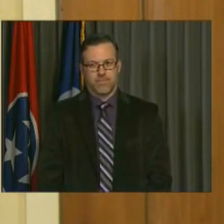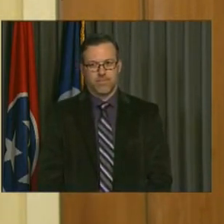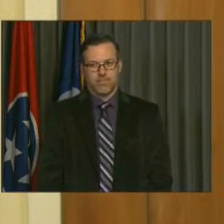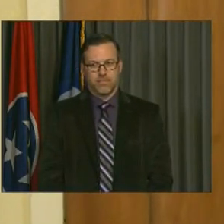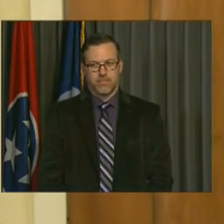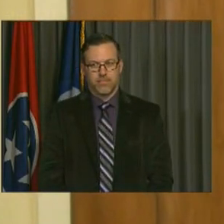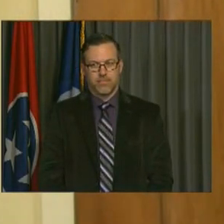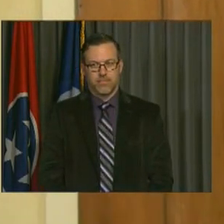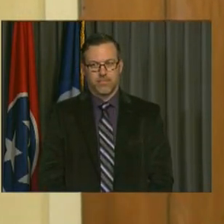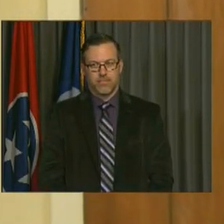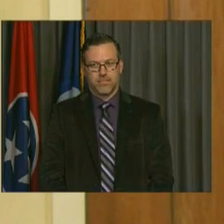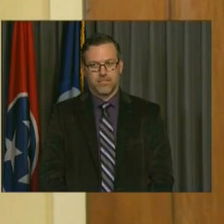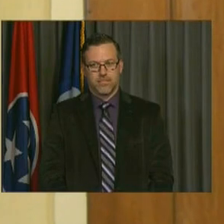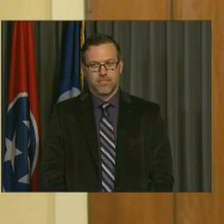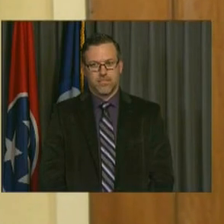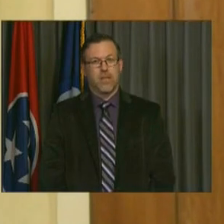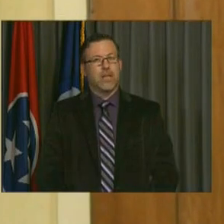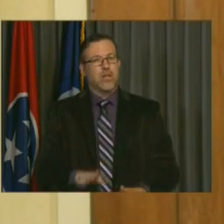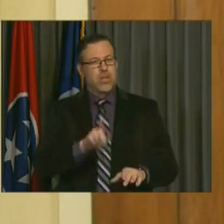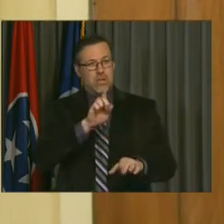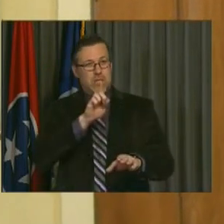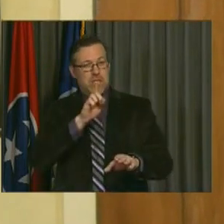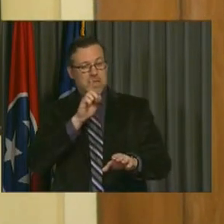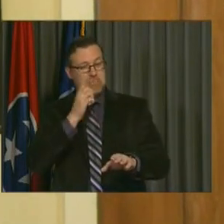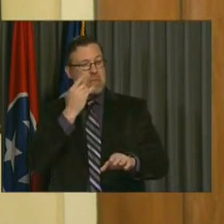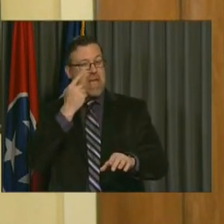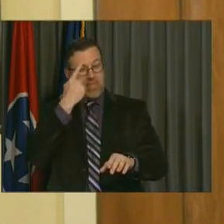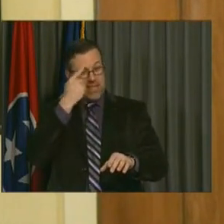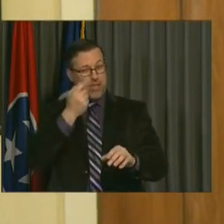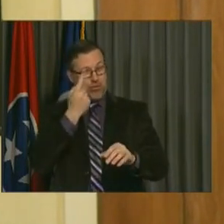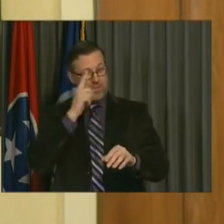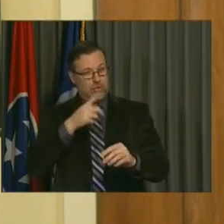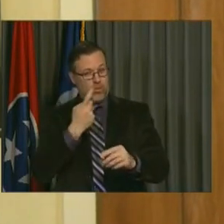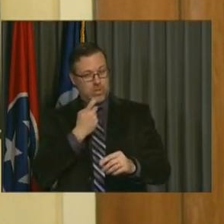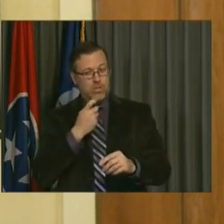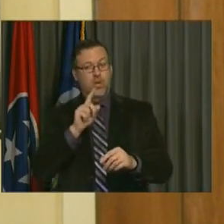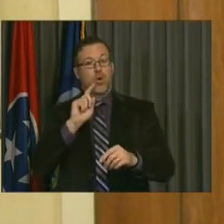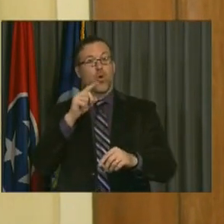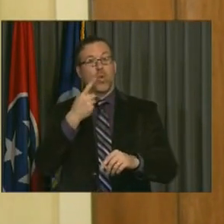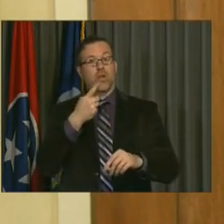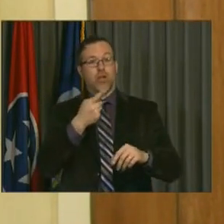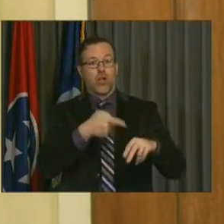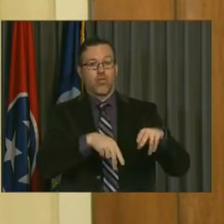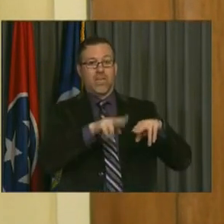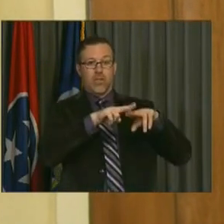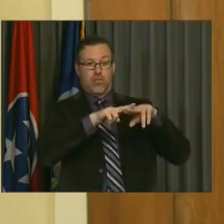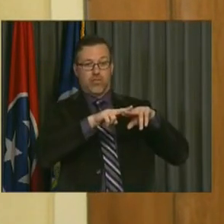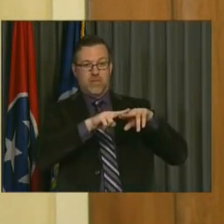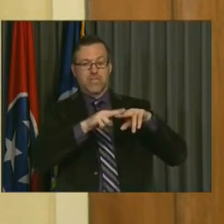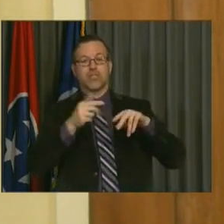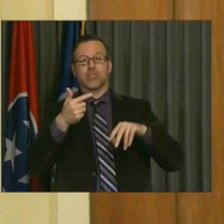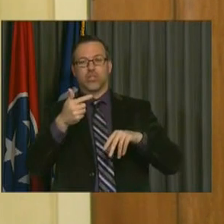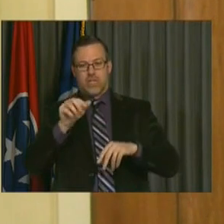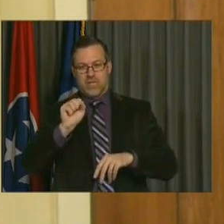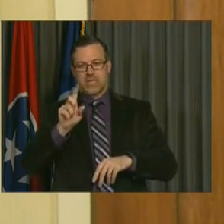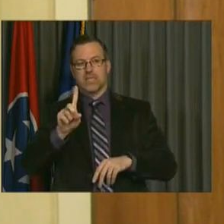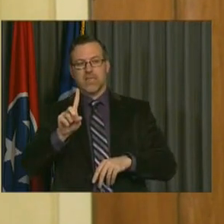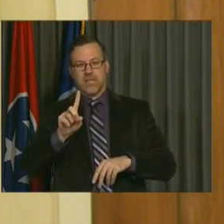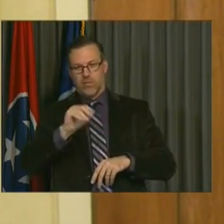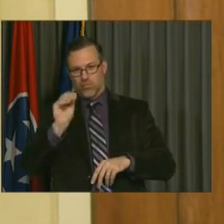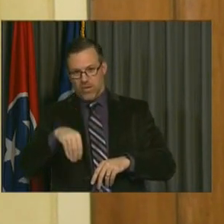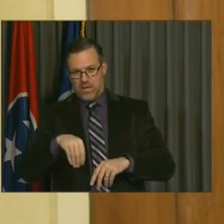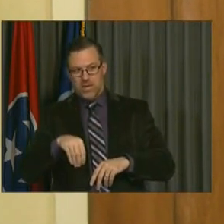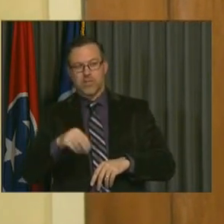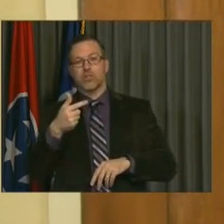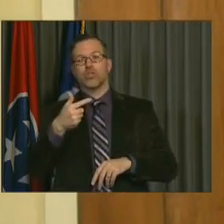Yes. If I understand the question correctly, the dollar increase is applied to the GSD rate. So the GSD rate